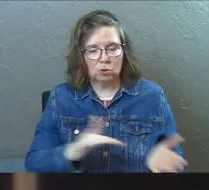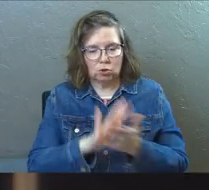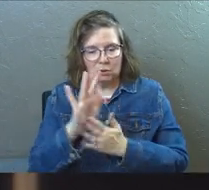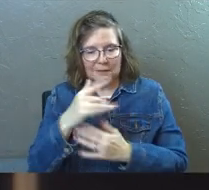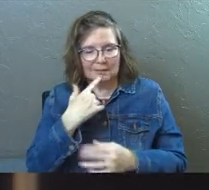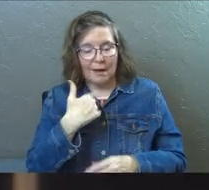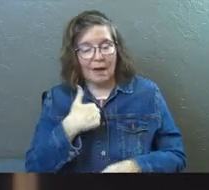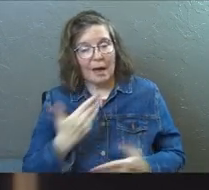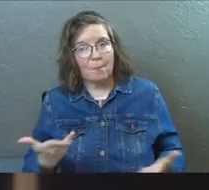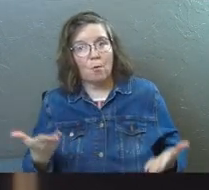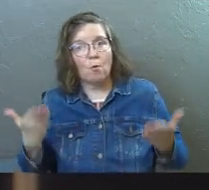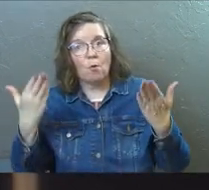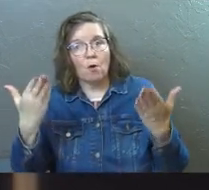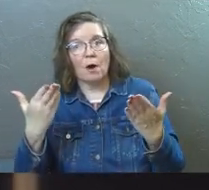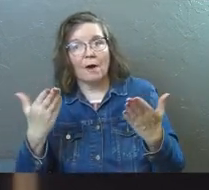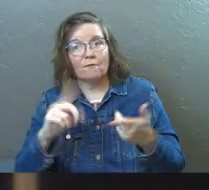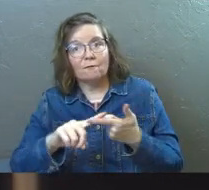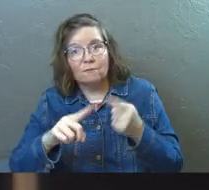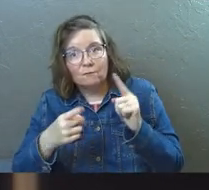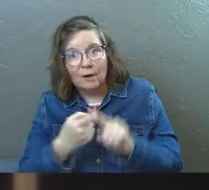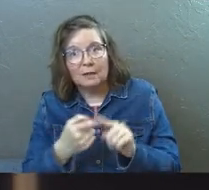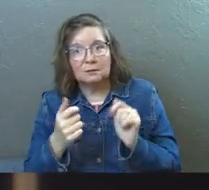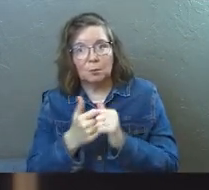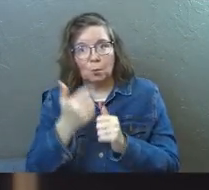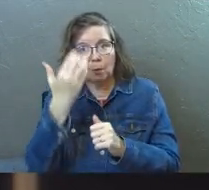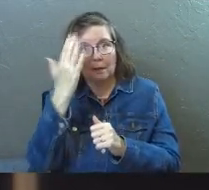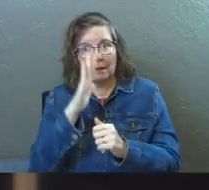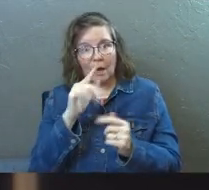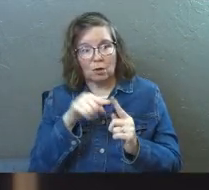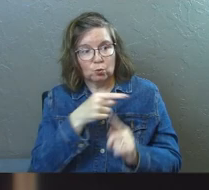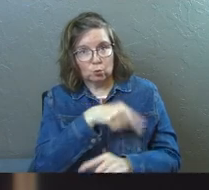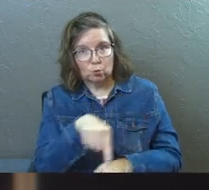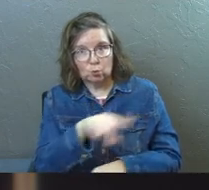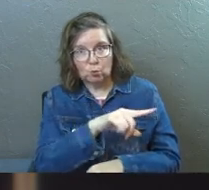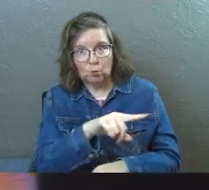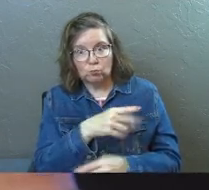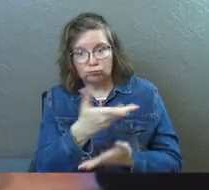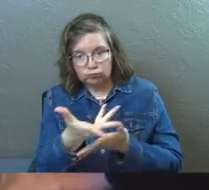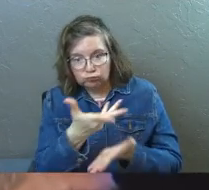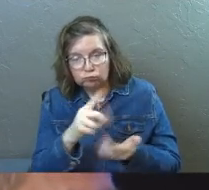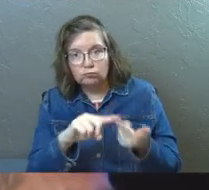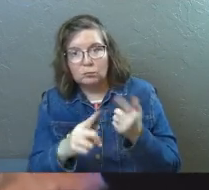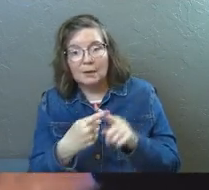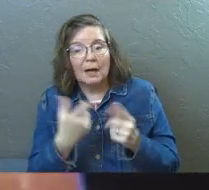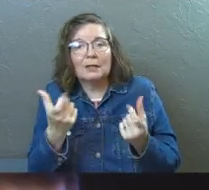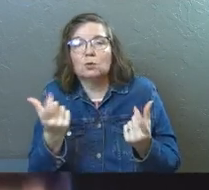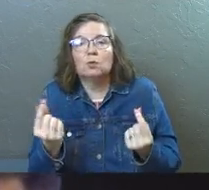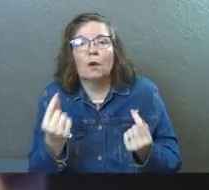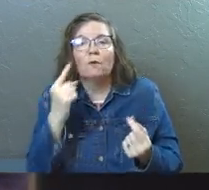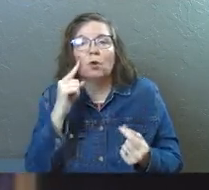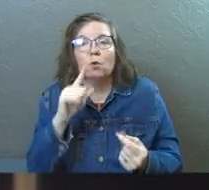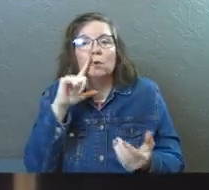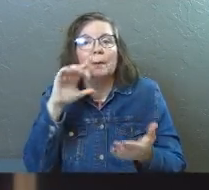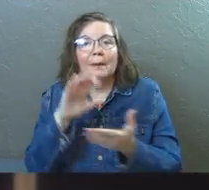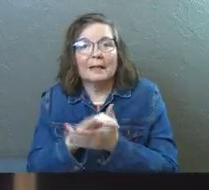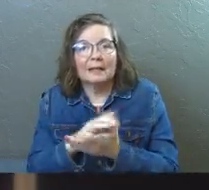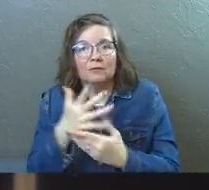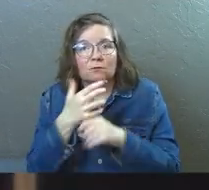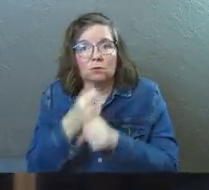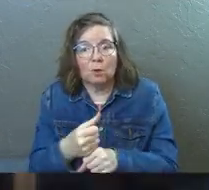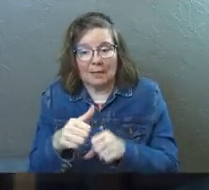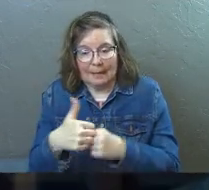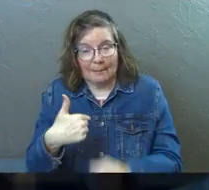Jesus said, I'm offering friendship with God to you. All I need you to do is for you to believe